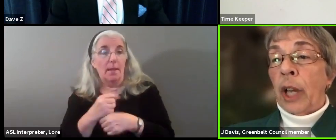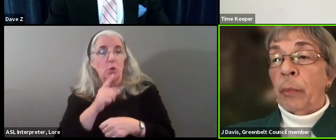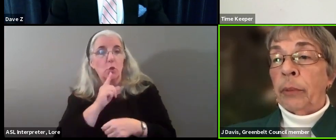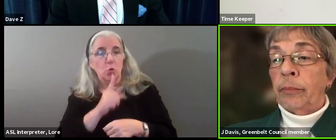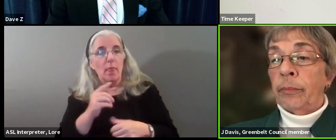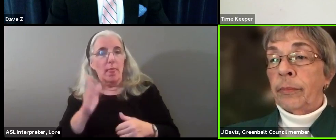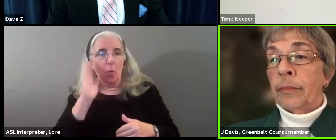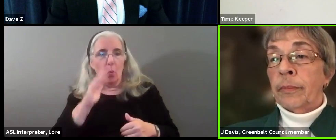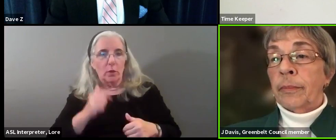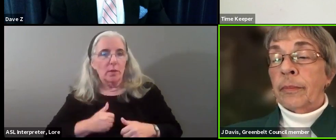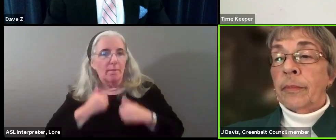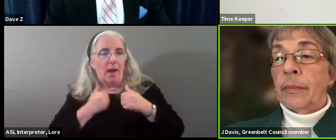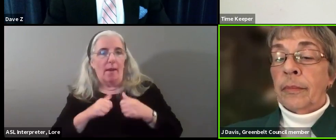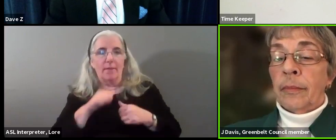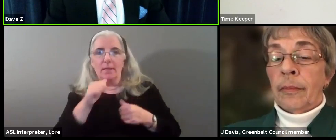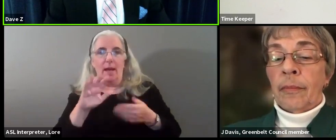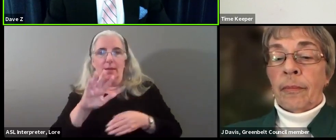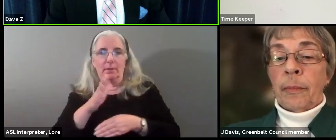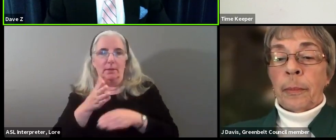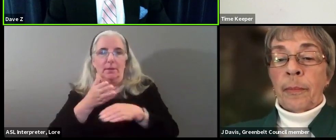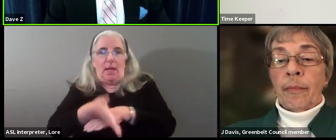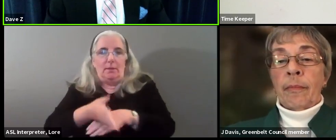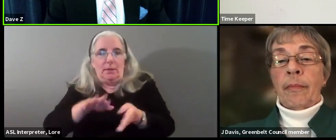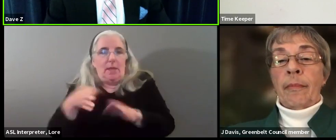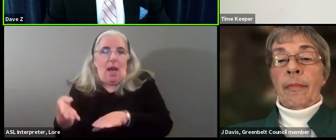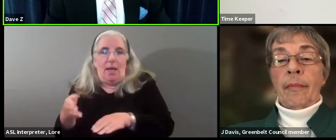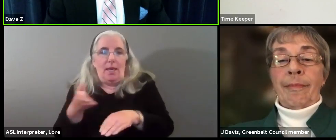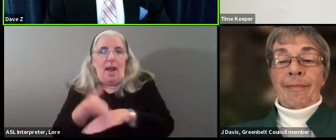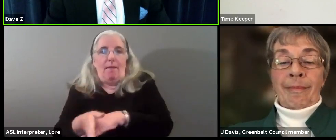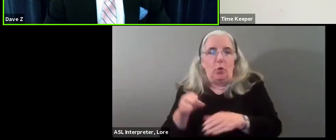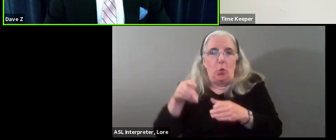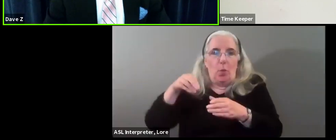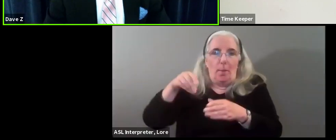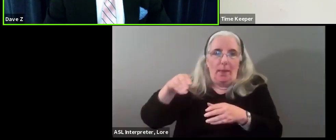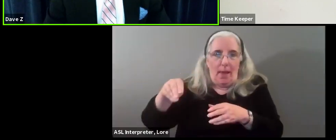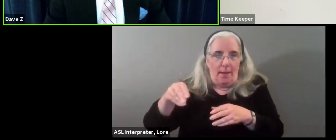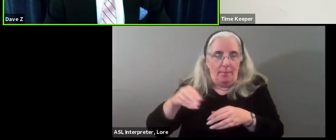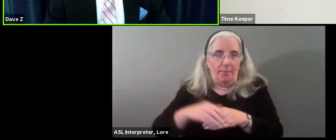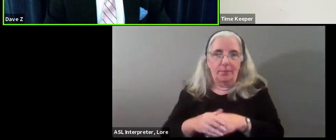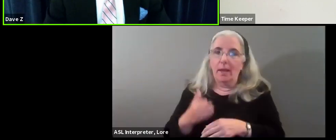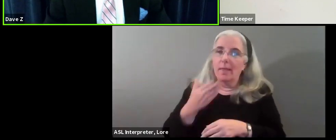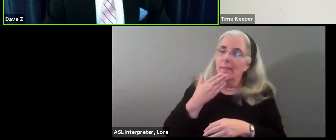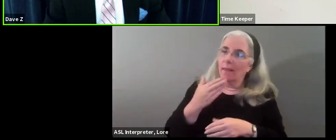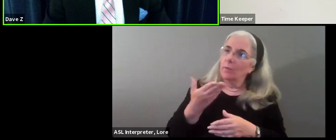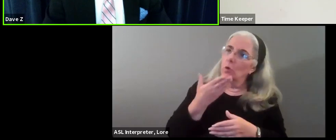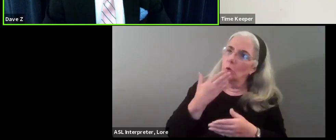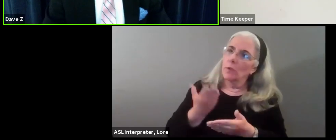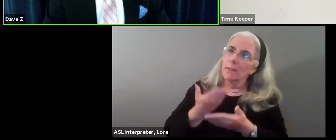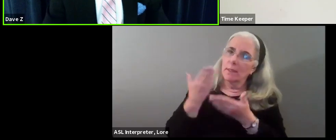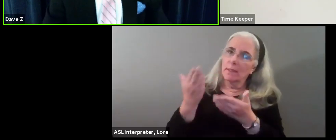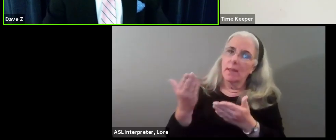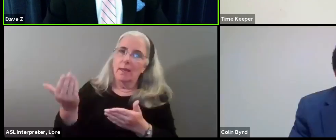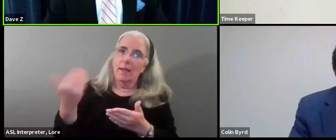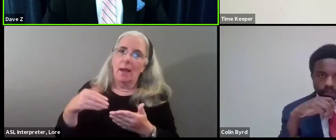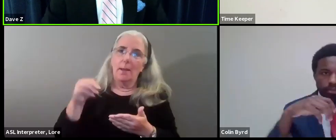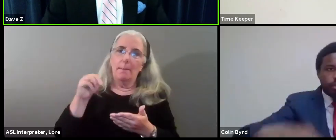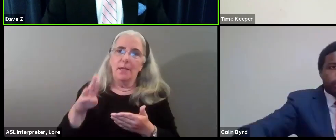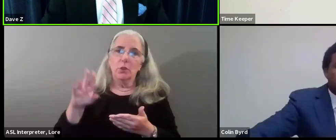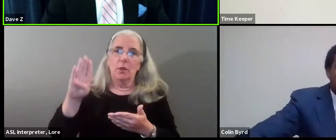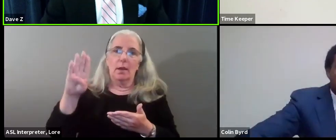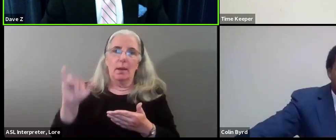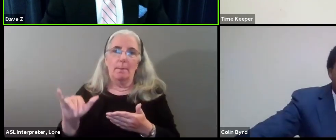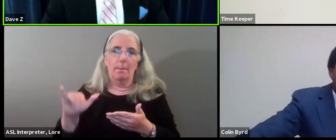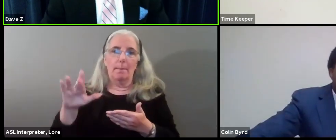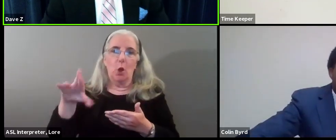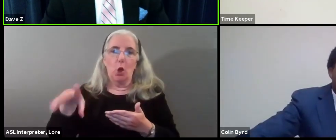changing climate. Thank you very much, Miss Davis, for those suggestions. We move now to Mr. Byrd and